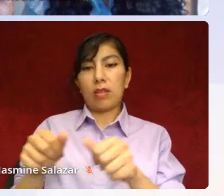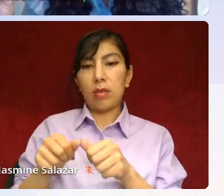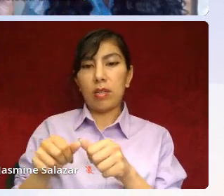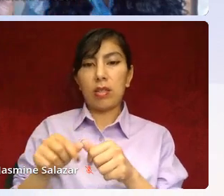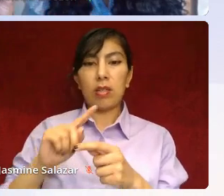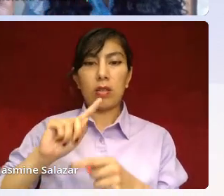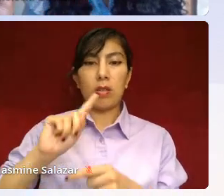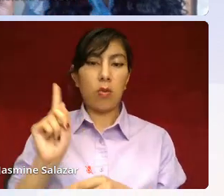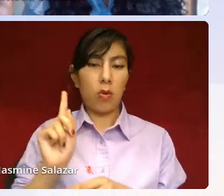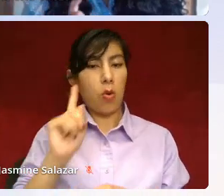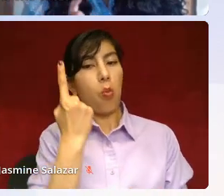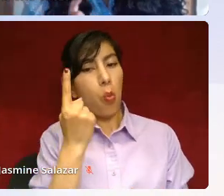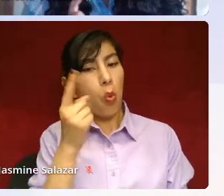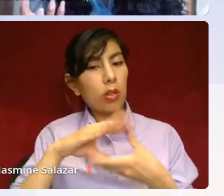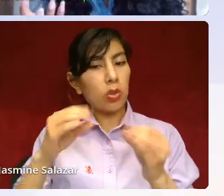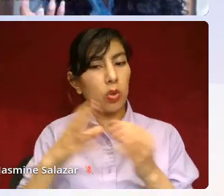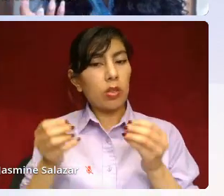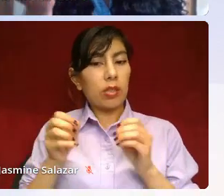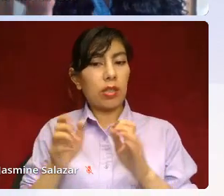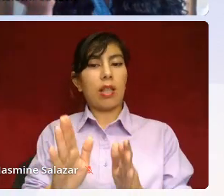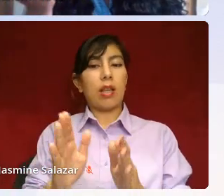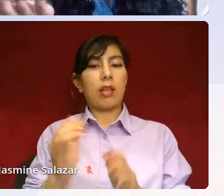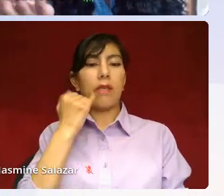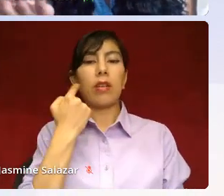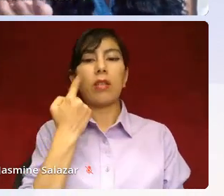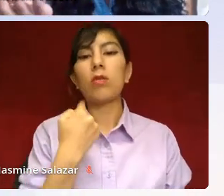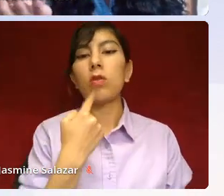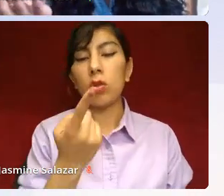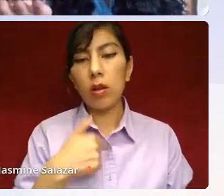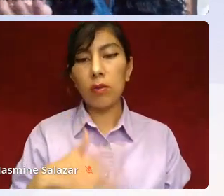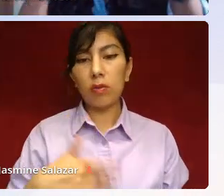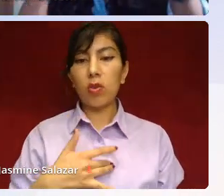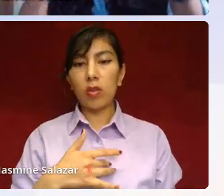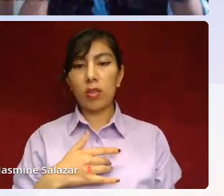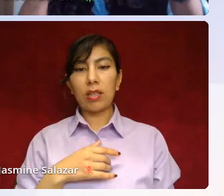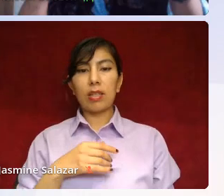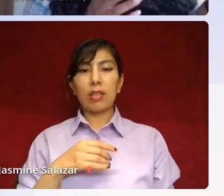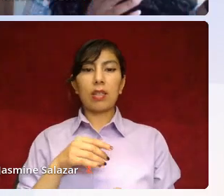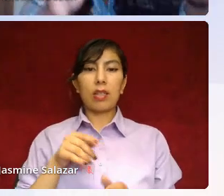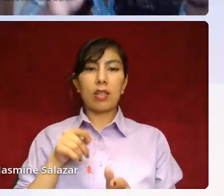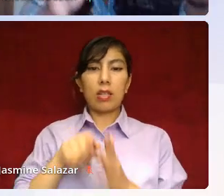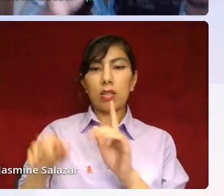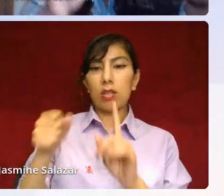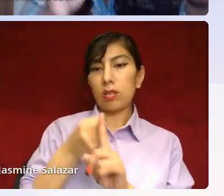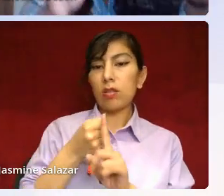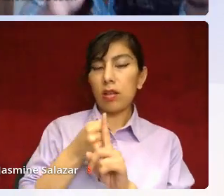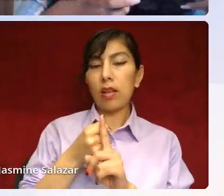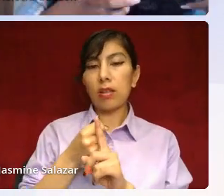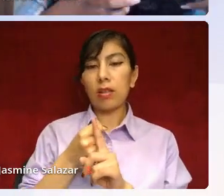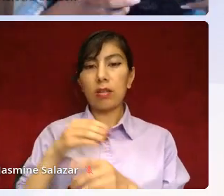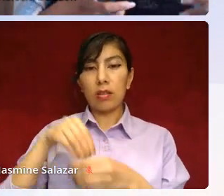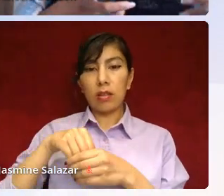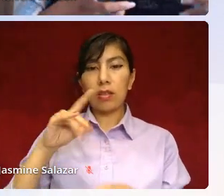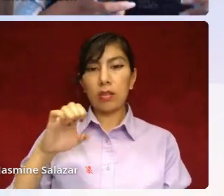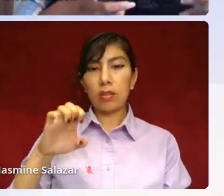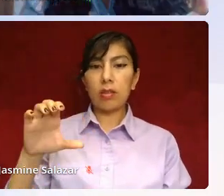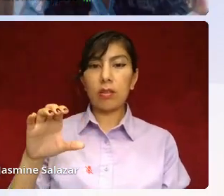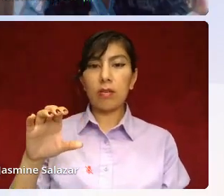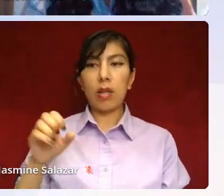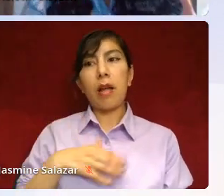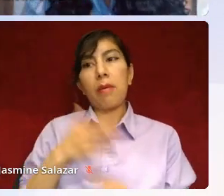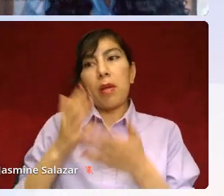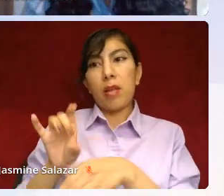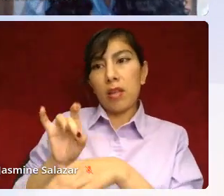narrative allowed, right? If I told you I was feeling suicidal in December, I might get kicked off the survivor group because I haven't